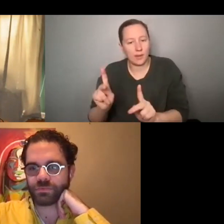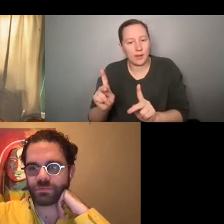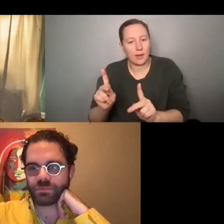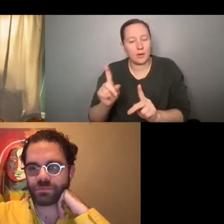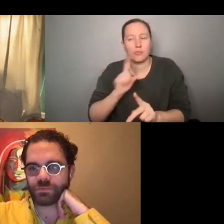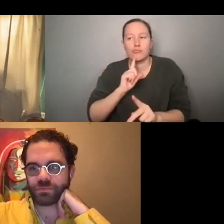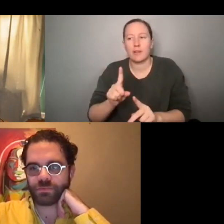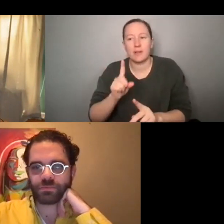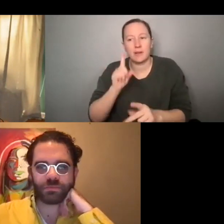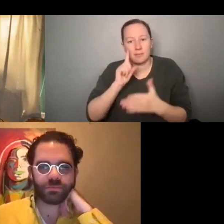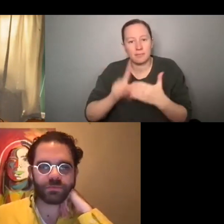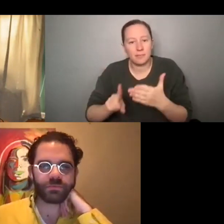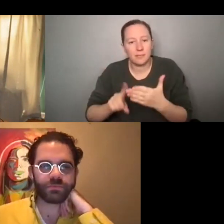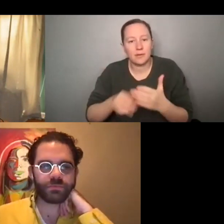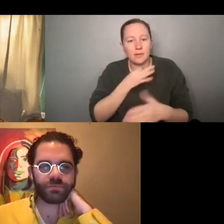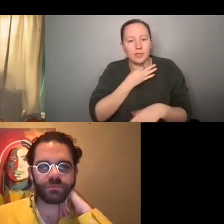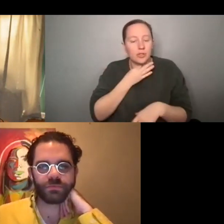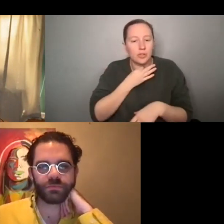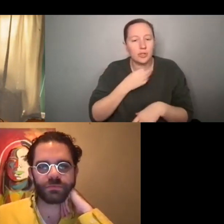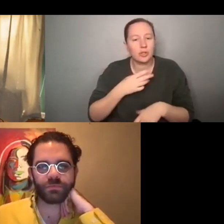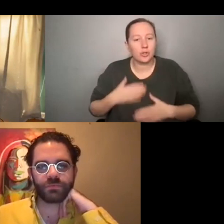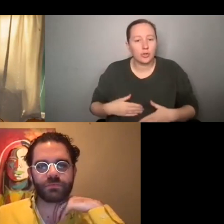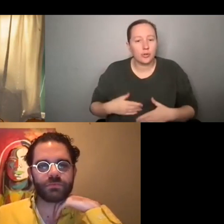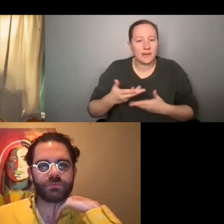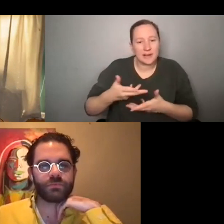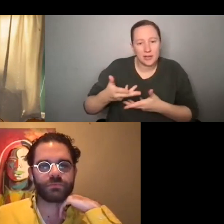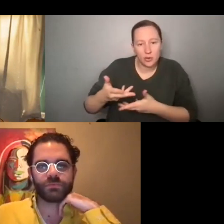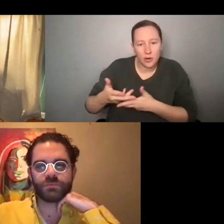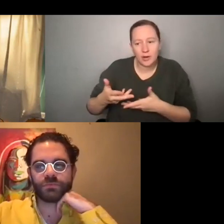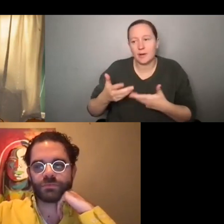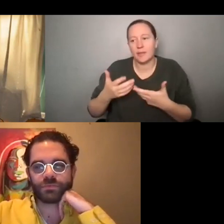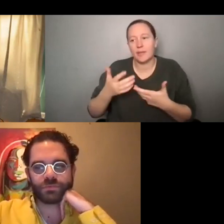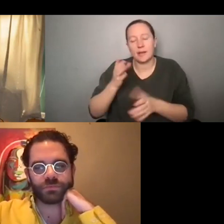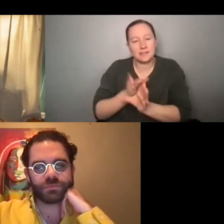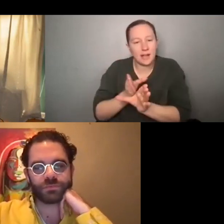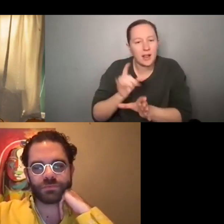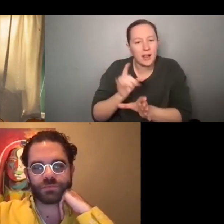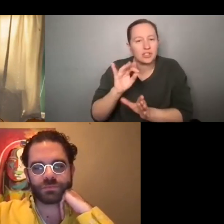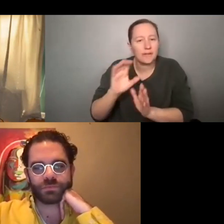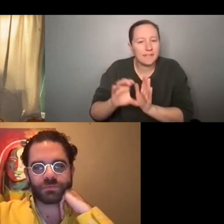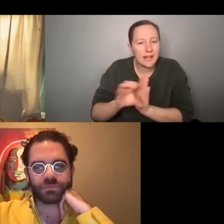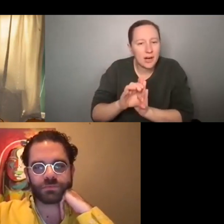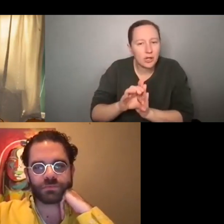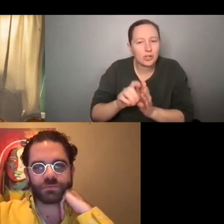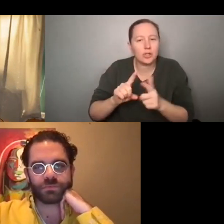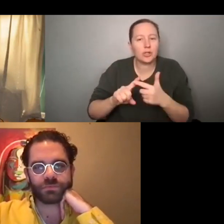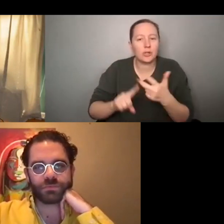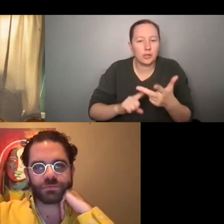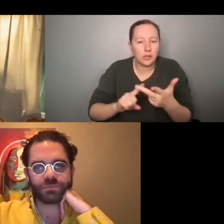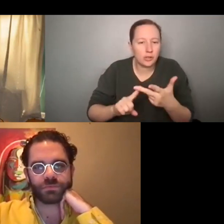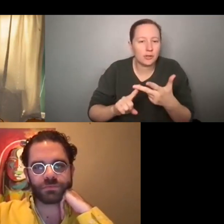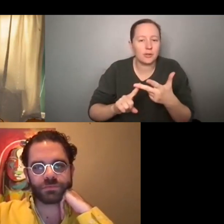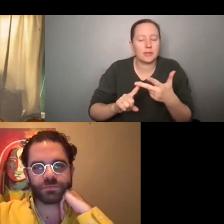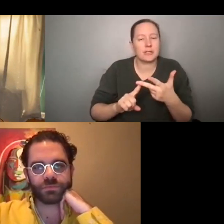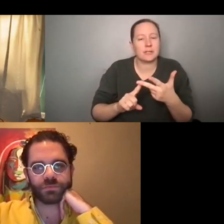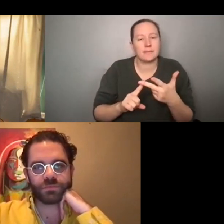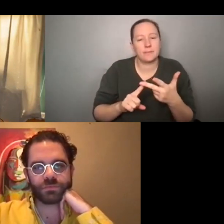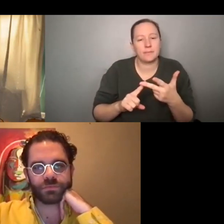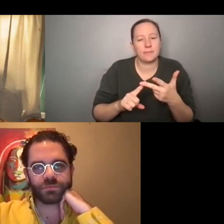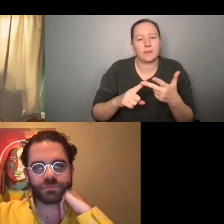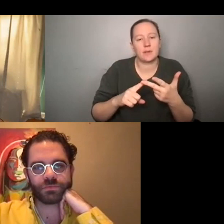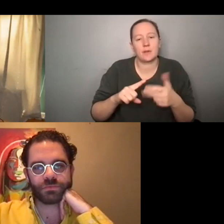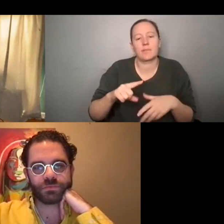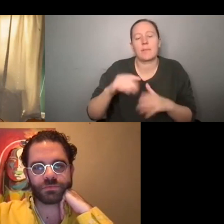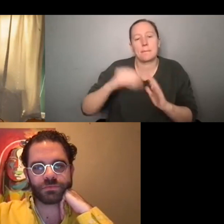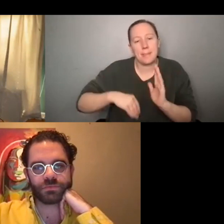curiosity of like human interaction, the psychology of character, stuff like that. So I started applying a lot of